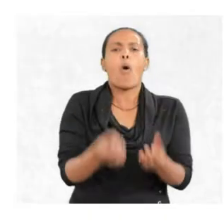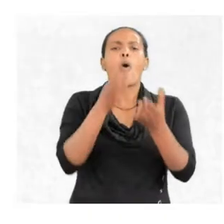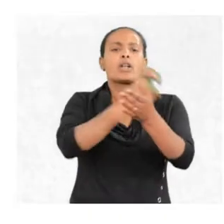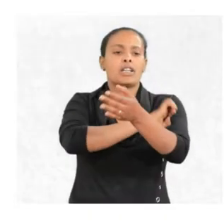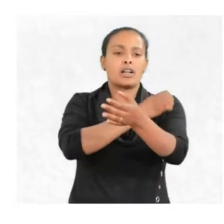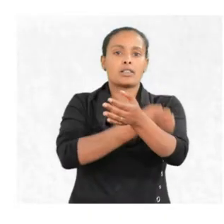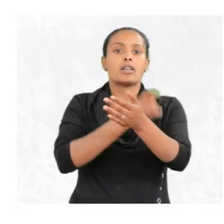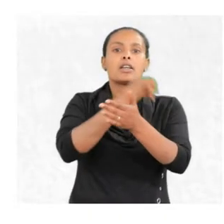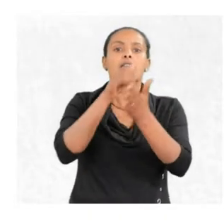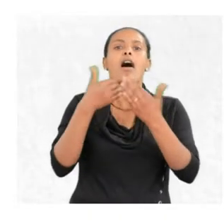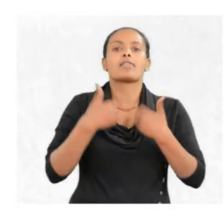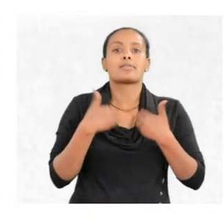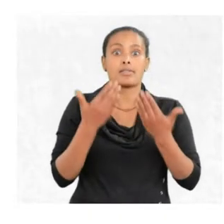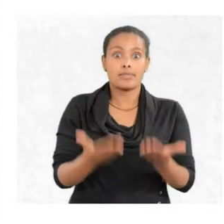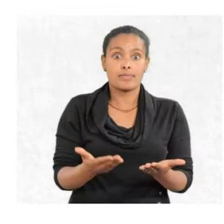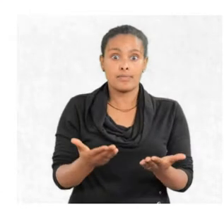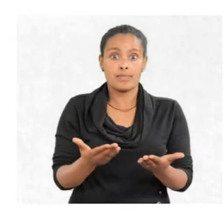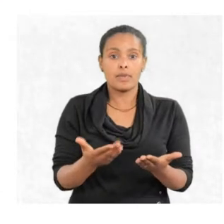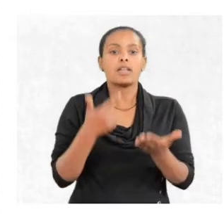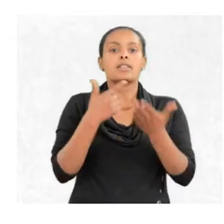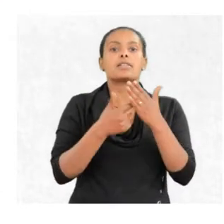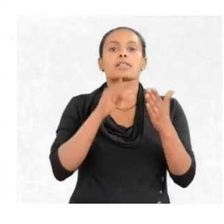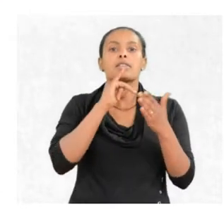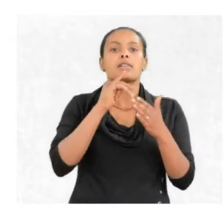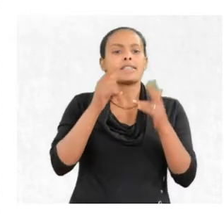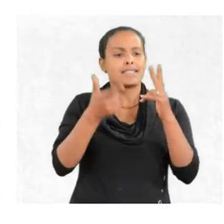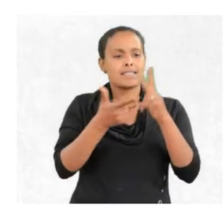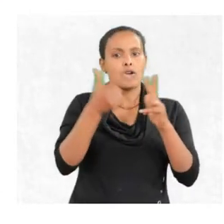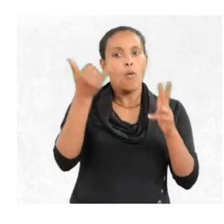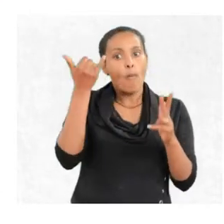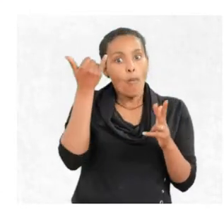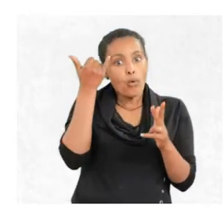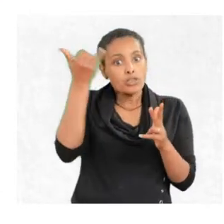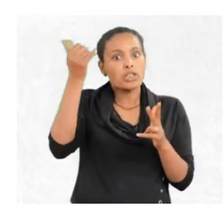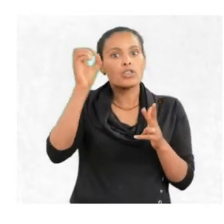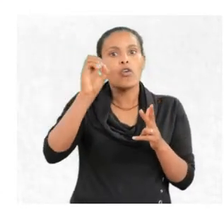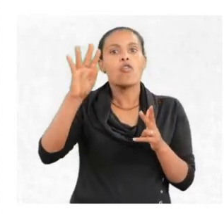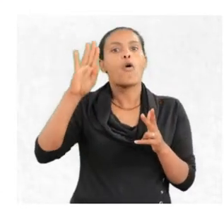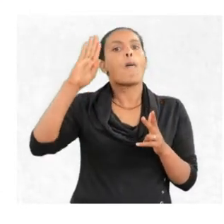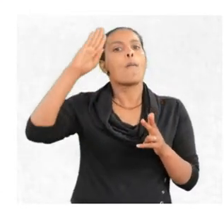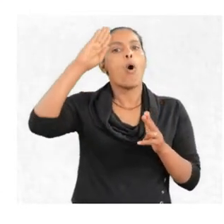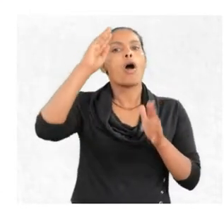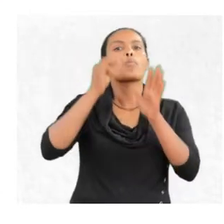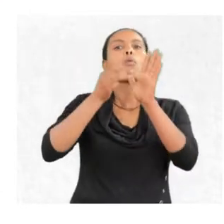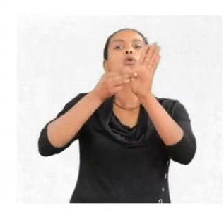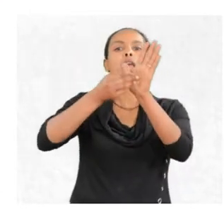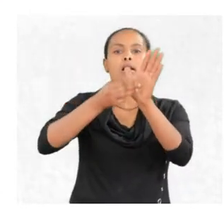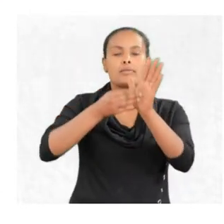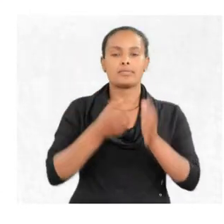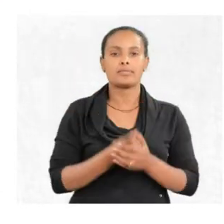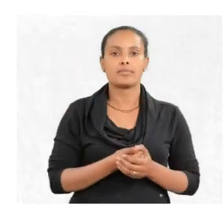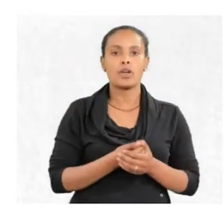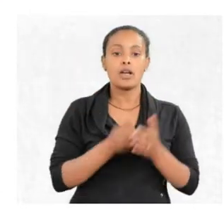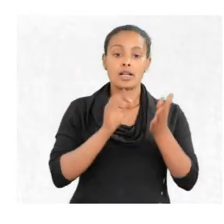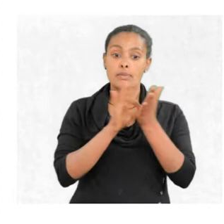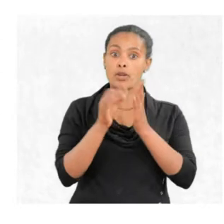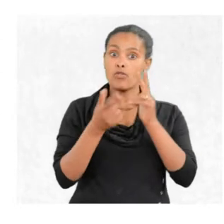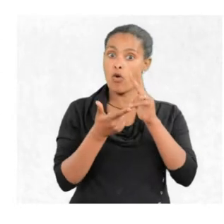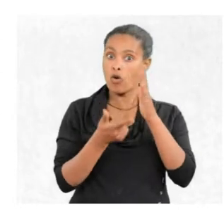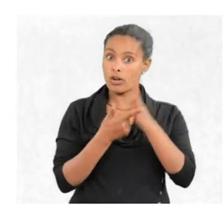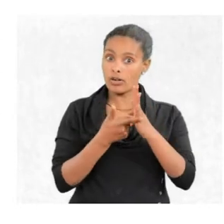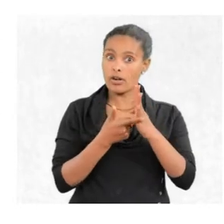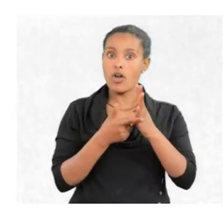This is the third postulates of Bohr's Number four,